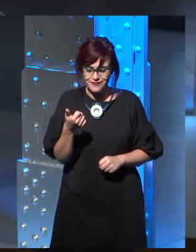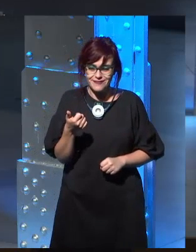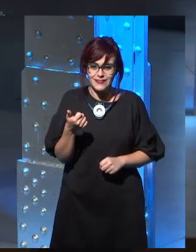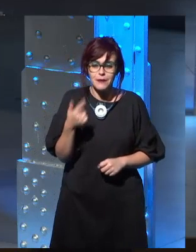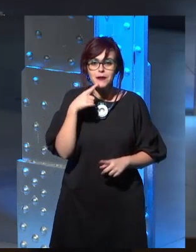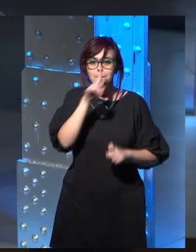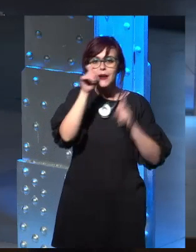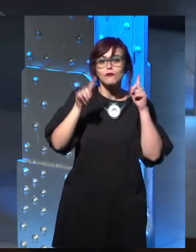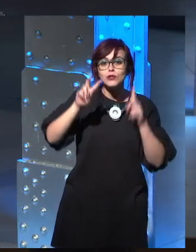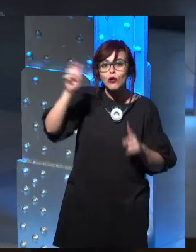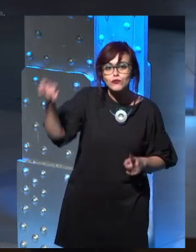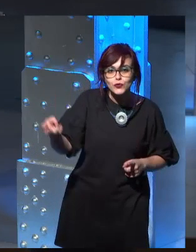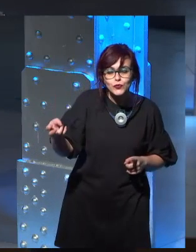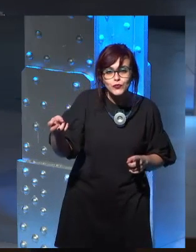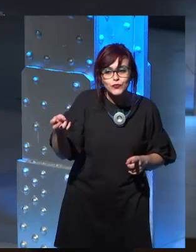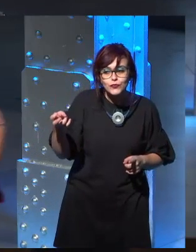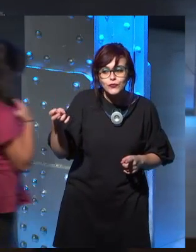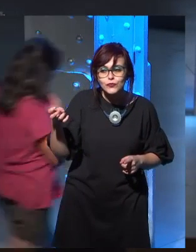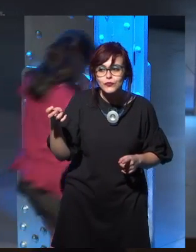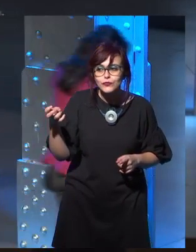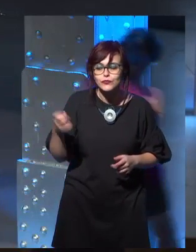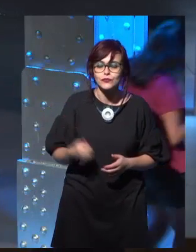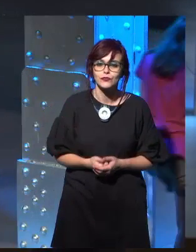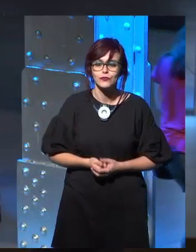Otra pregunta? One more question?